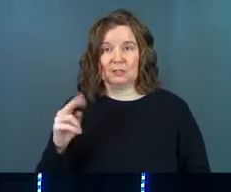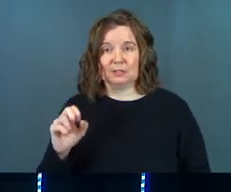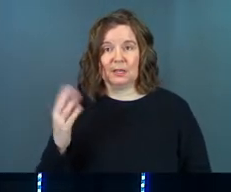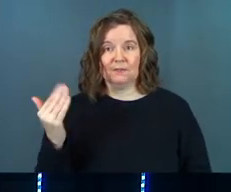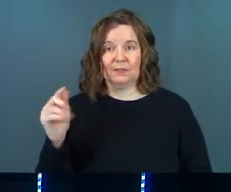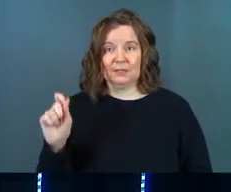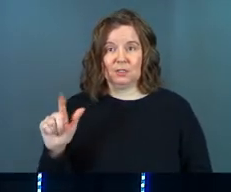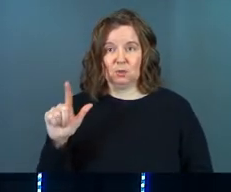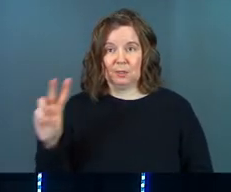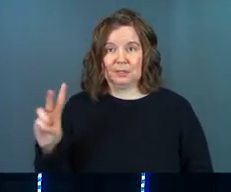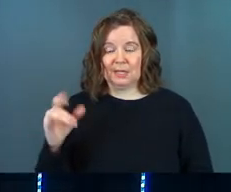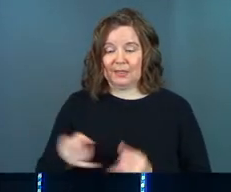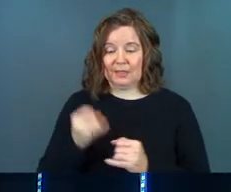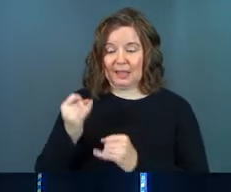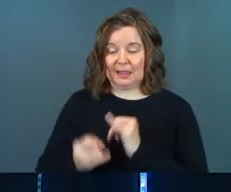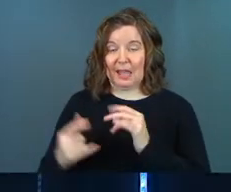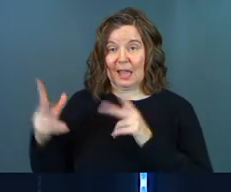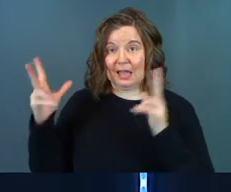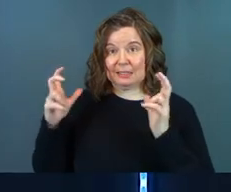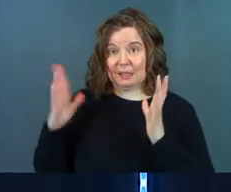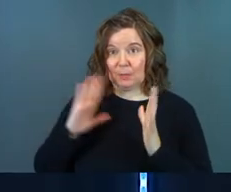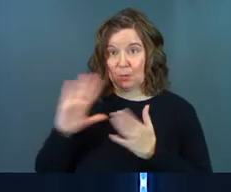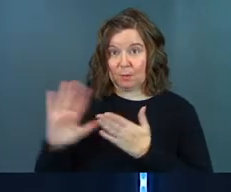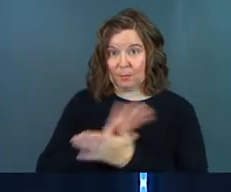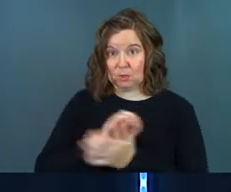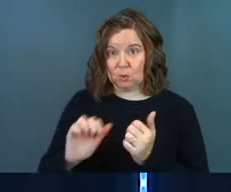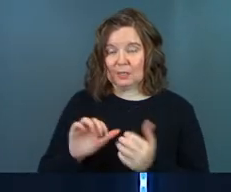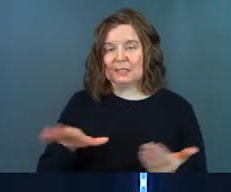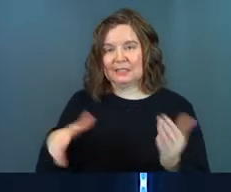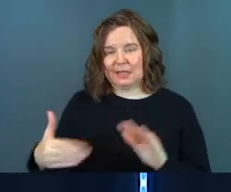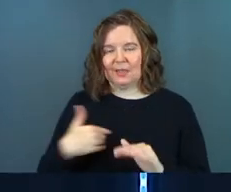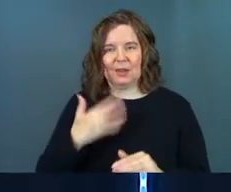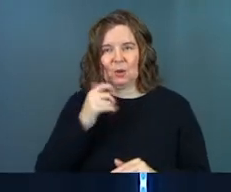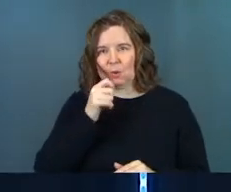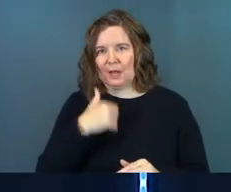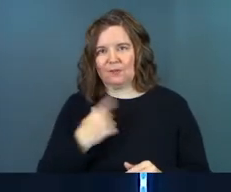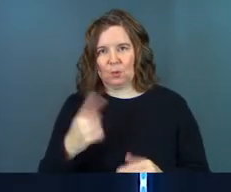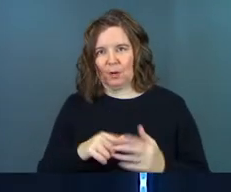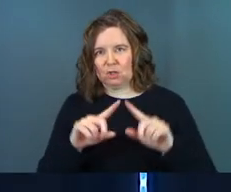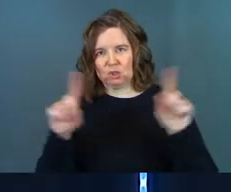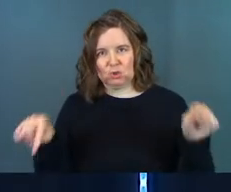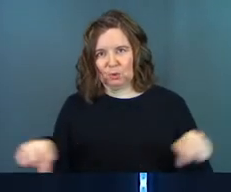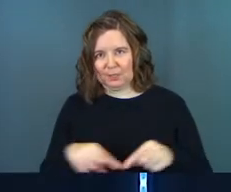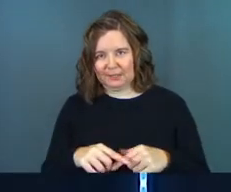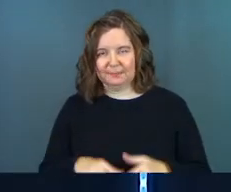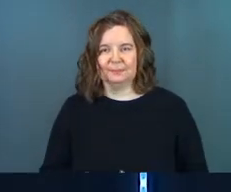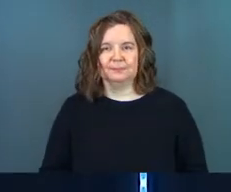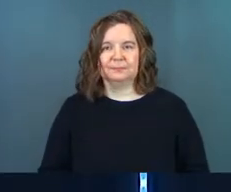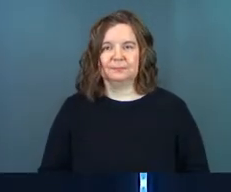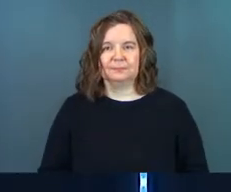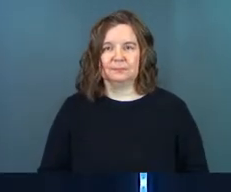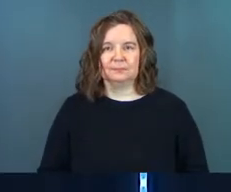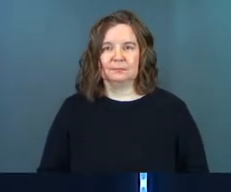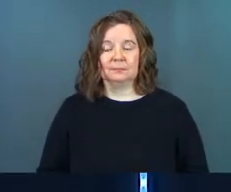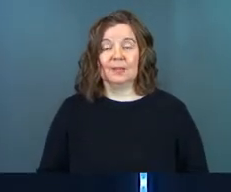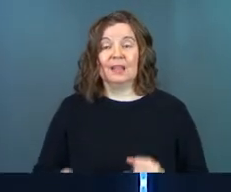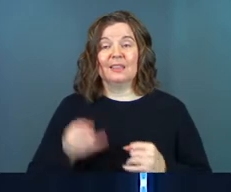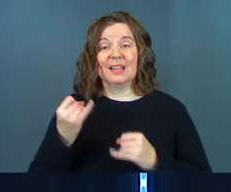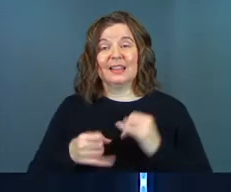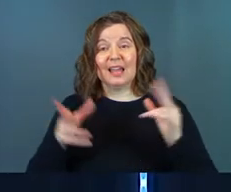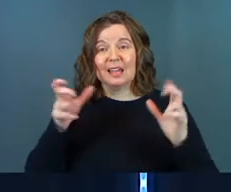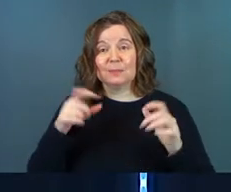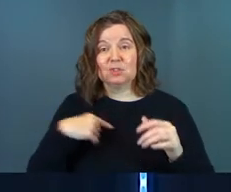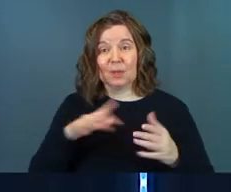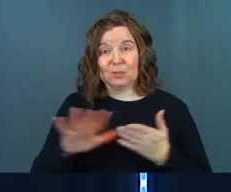26 says, the last enemy that shall be destroyed is death. And I know I don't have that one on your screens. The last